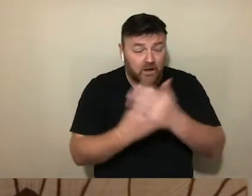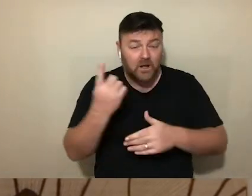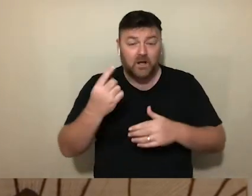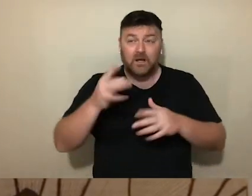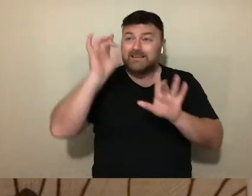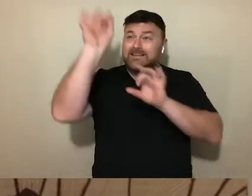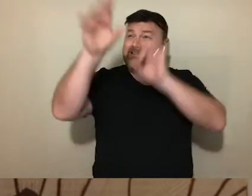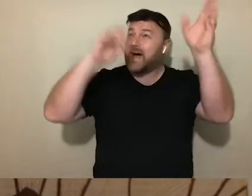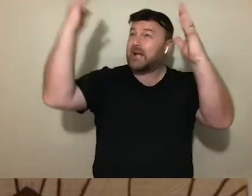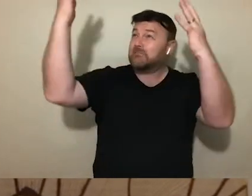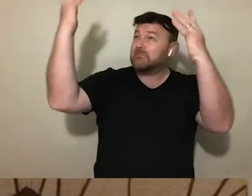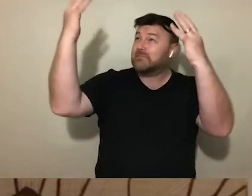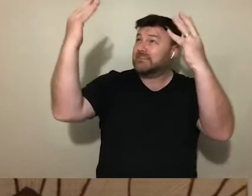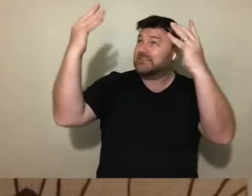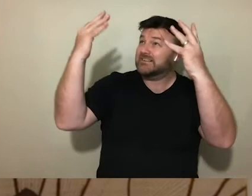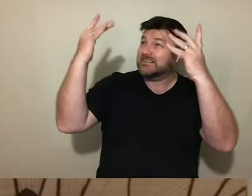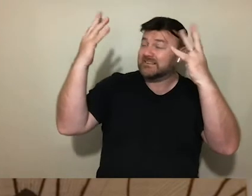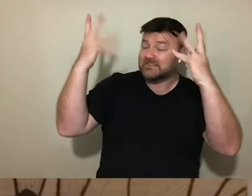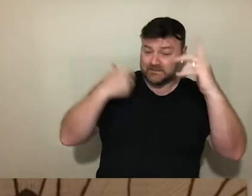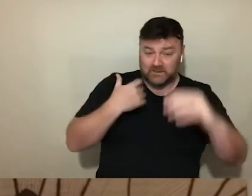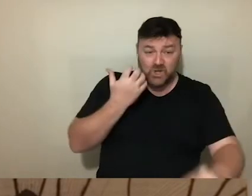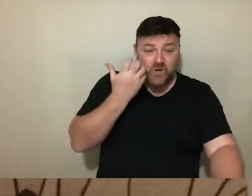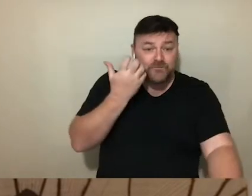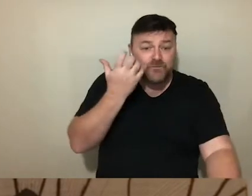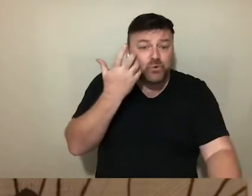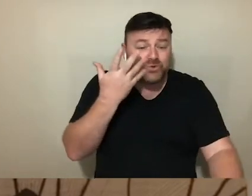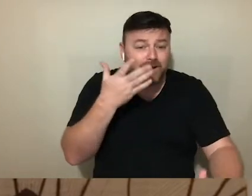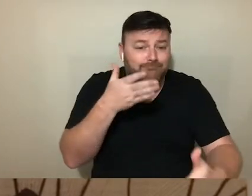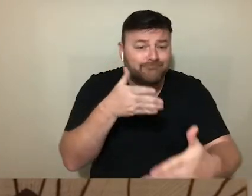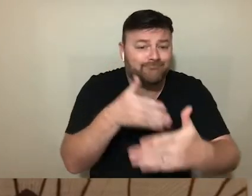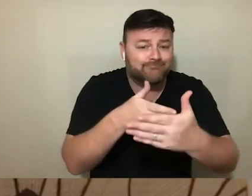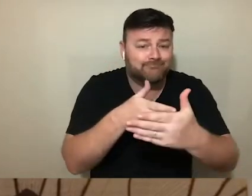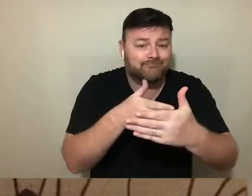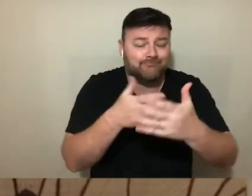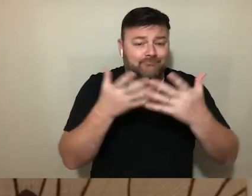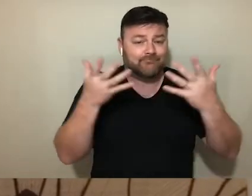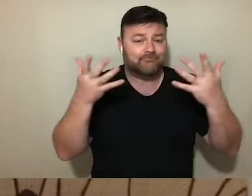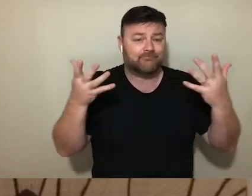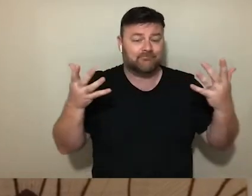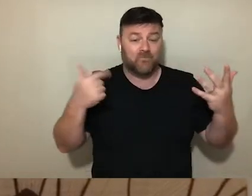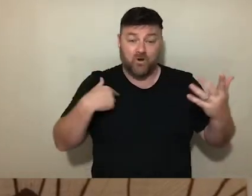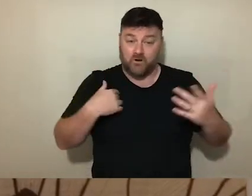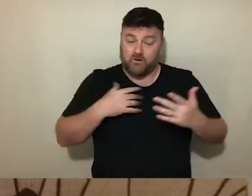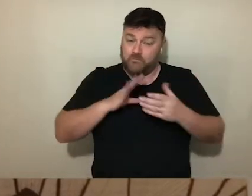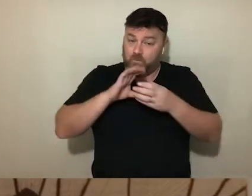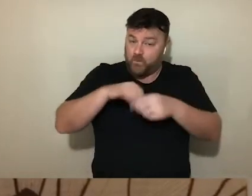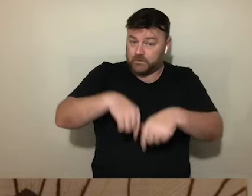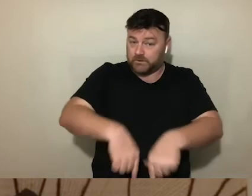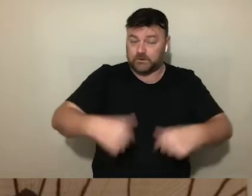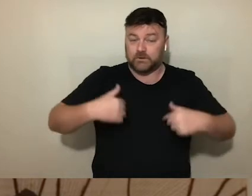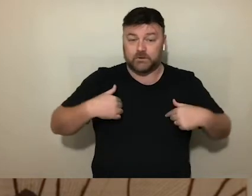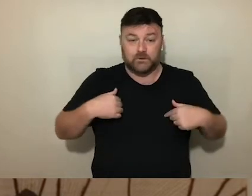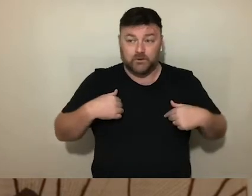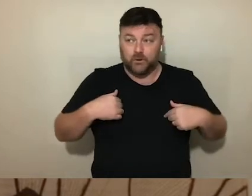getting heavy. And the future feels like nowhere. I don't think I belong here. But there's